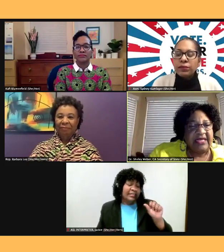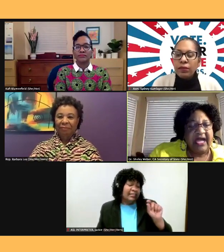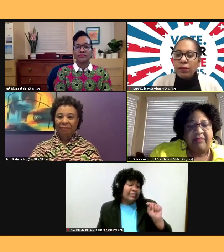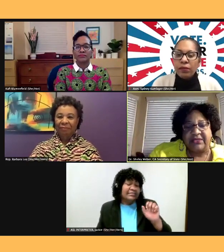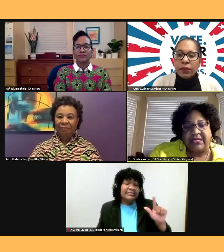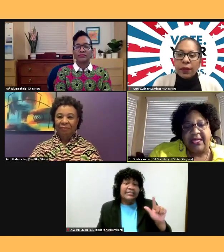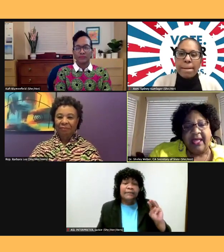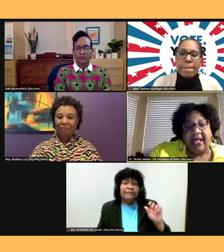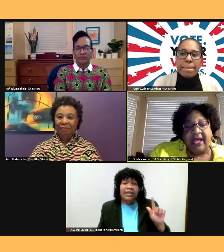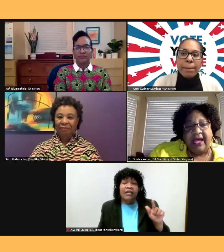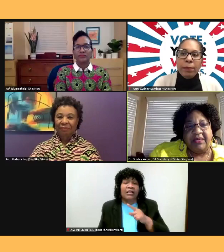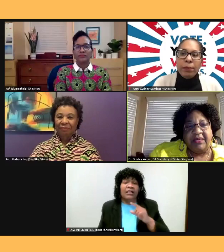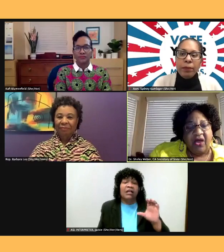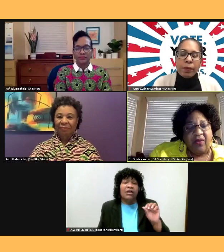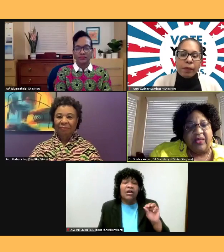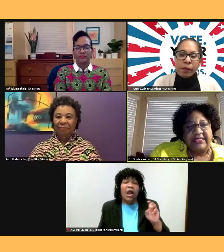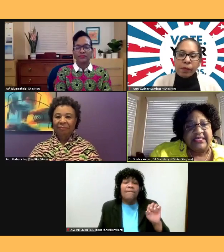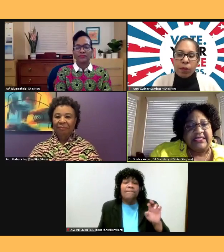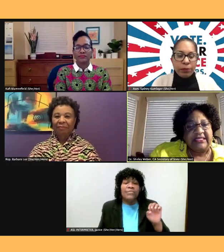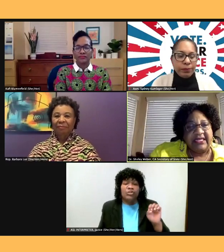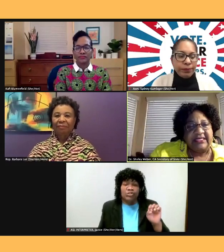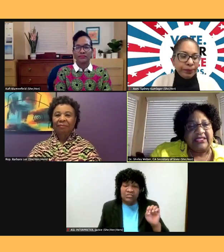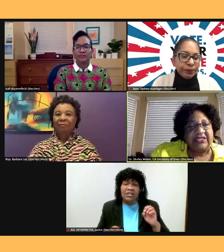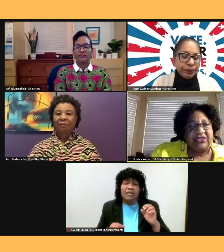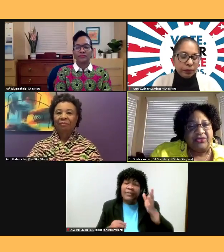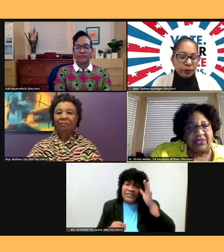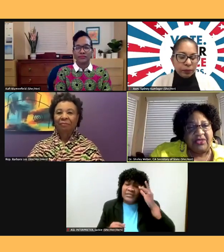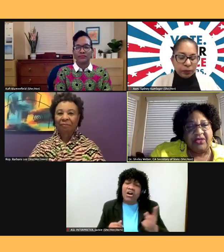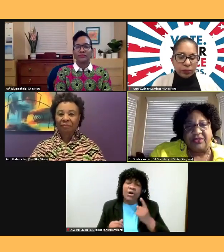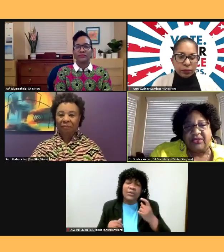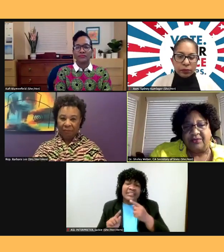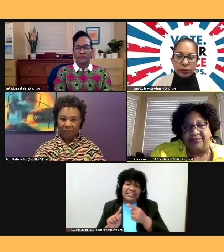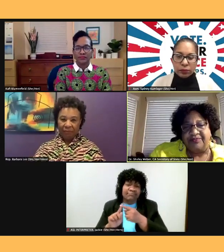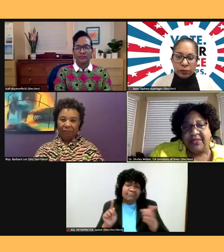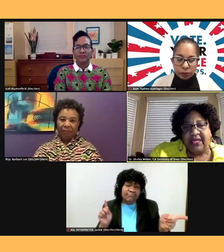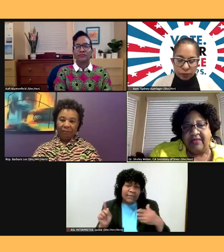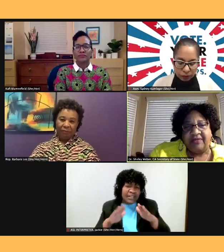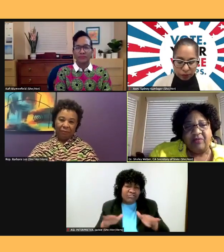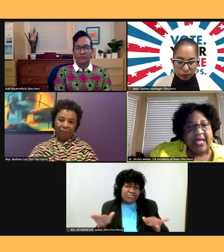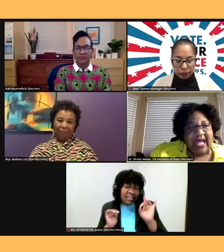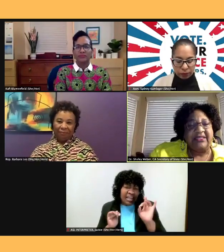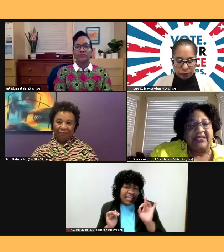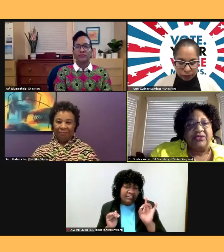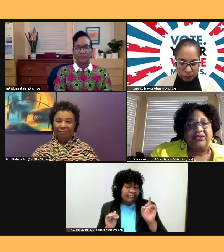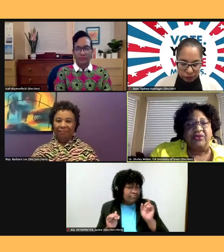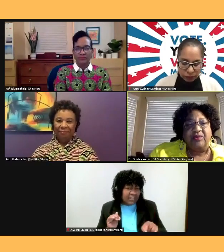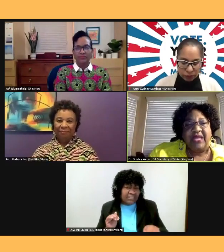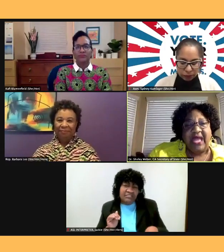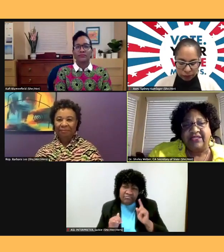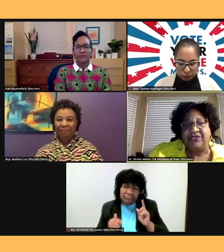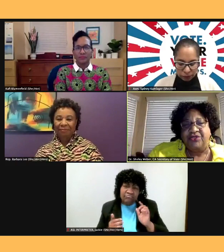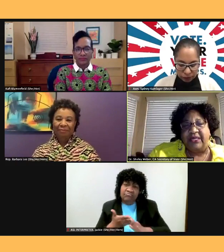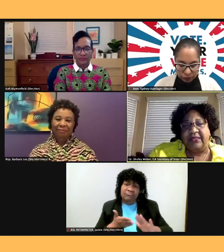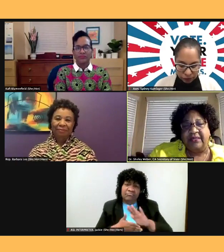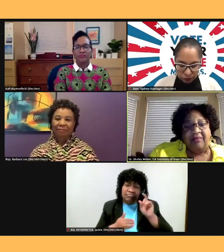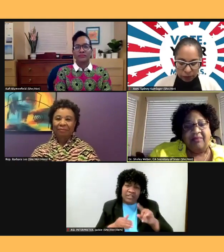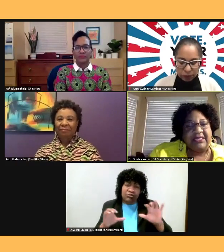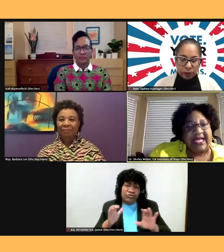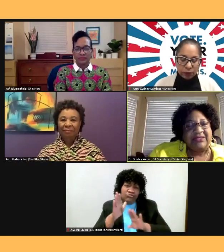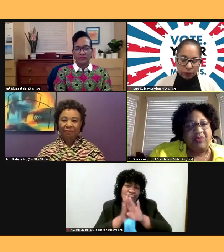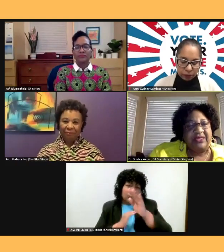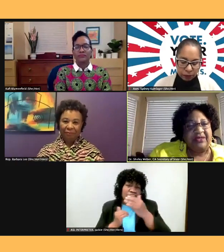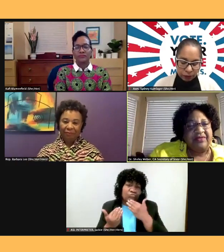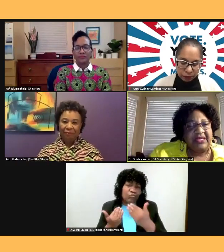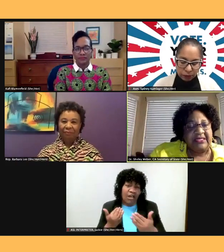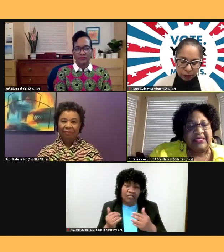Uh, but he always insisted that his eight children go to school, that we had to go to school, that we had to do well, because that's one of the things he